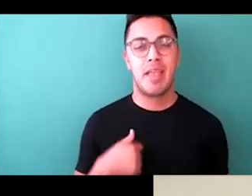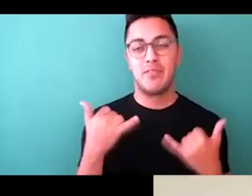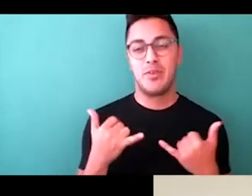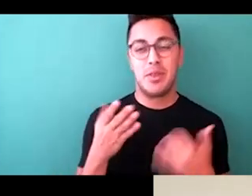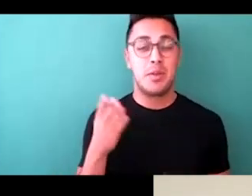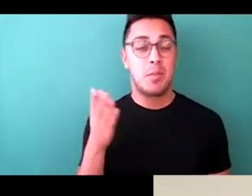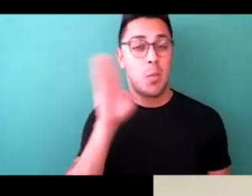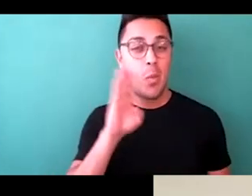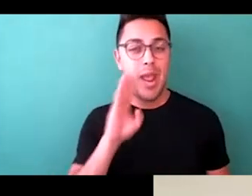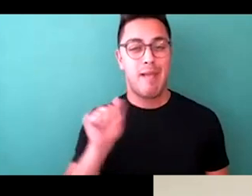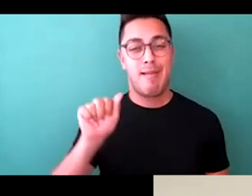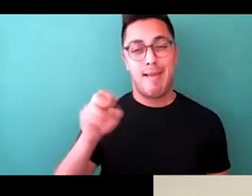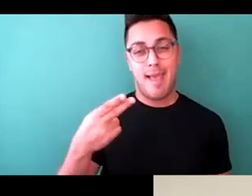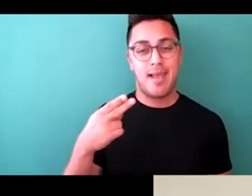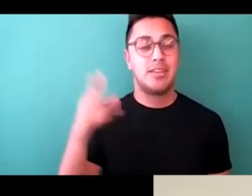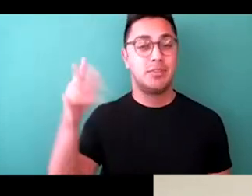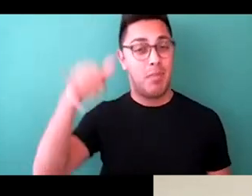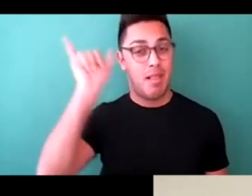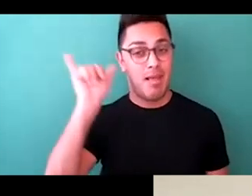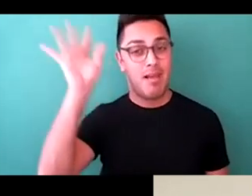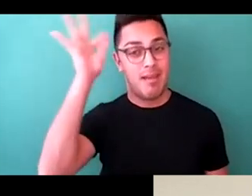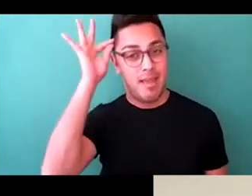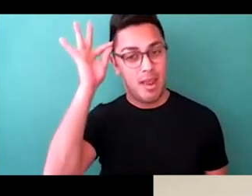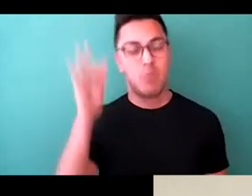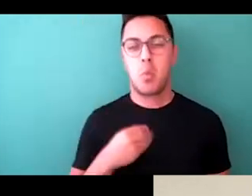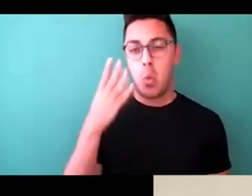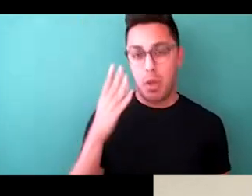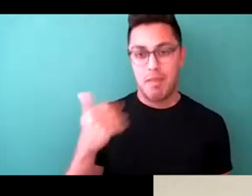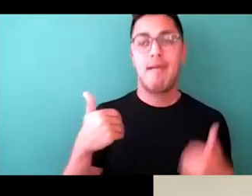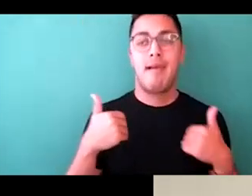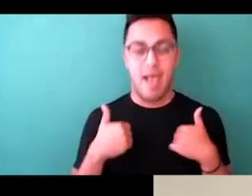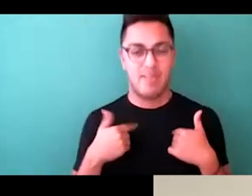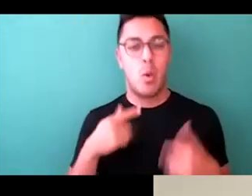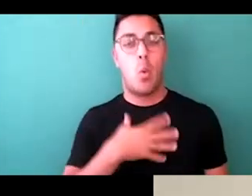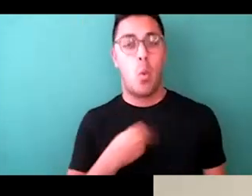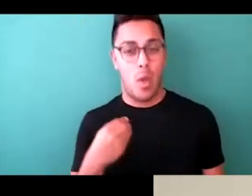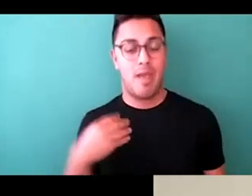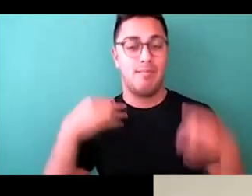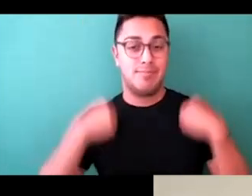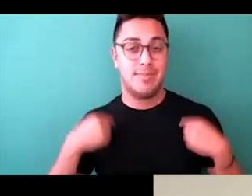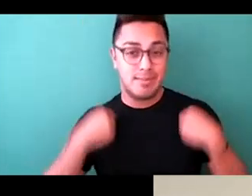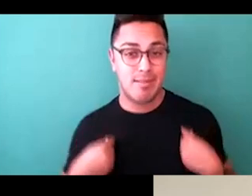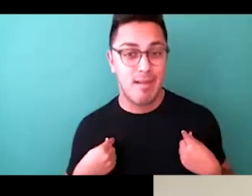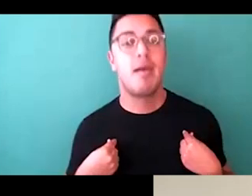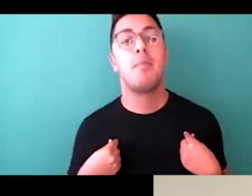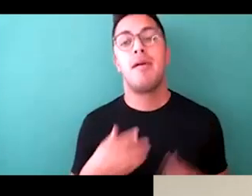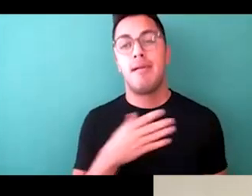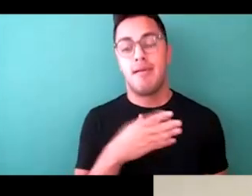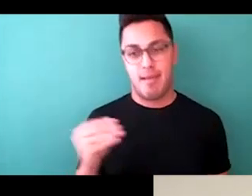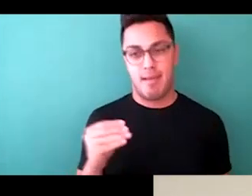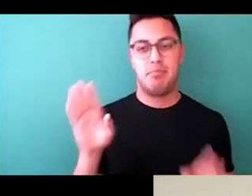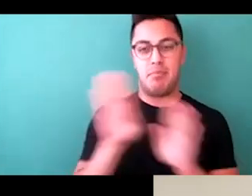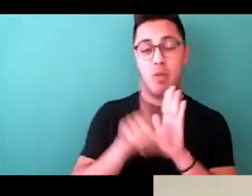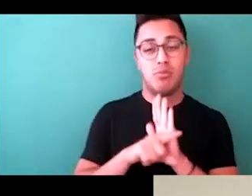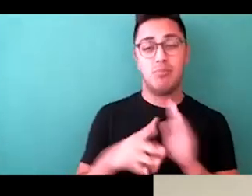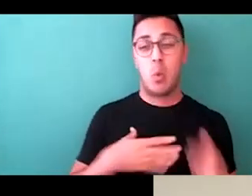blonde hair. I am white. I'm wearing a white tank top, and my background is just a white wall. Three